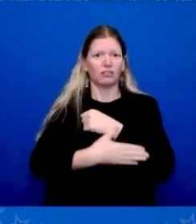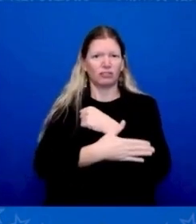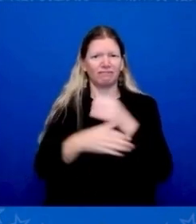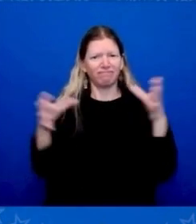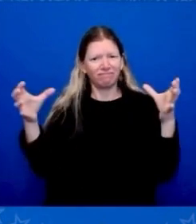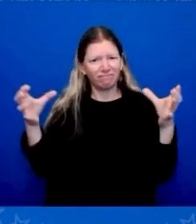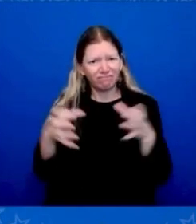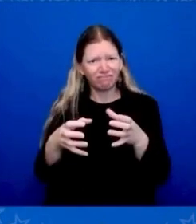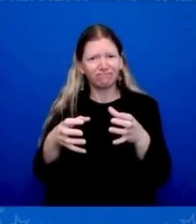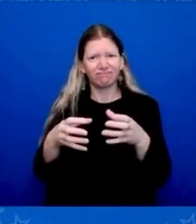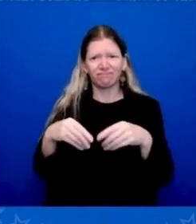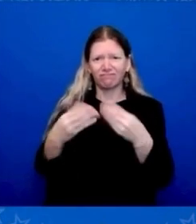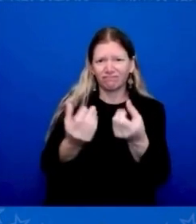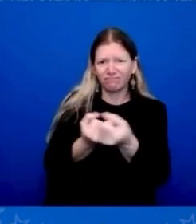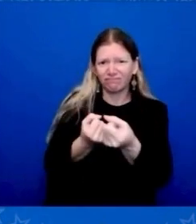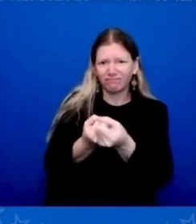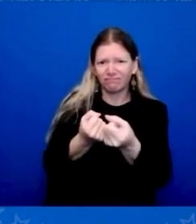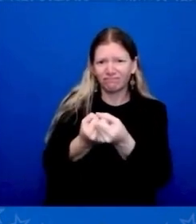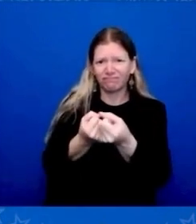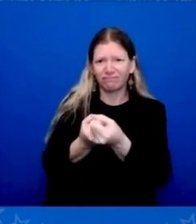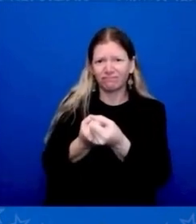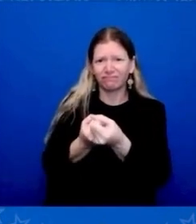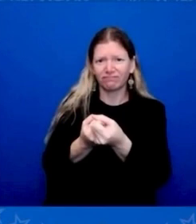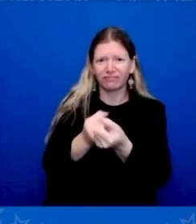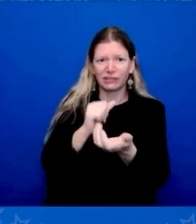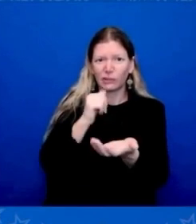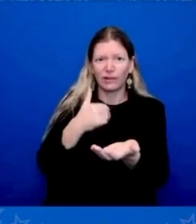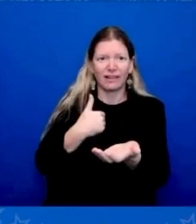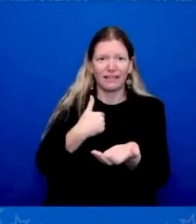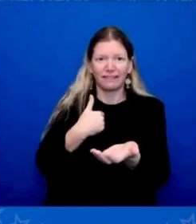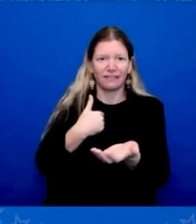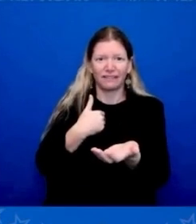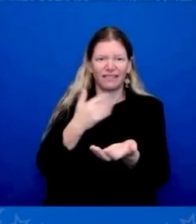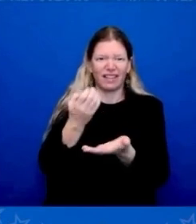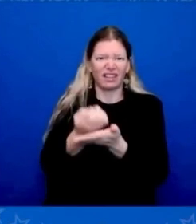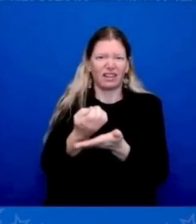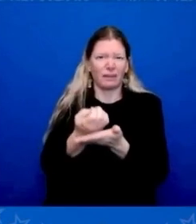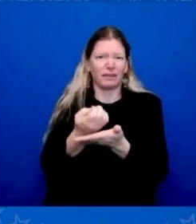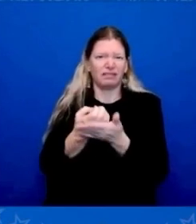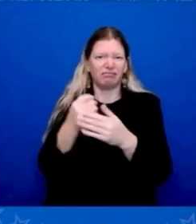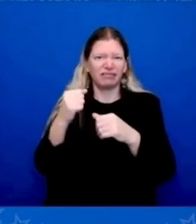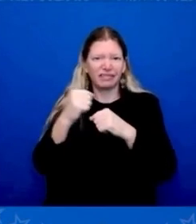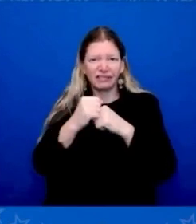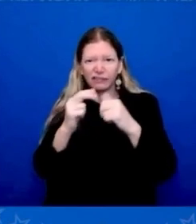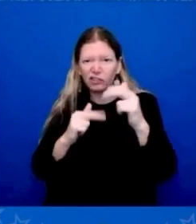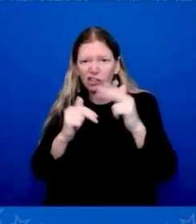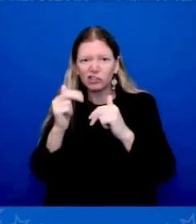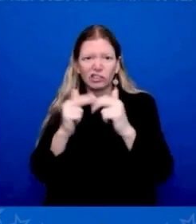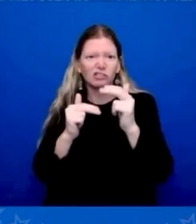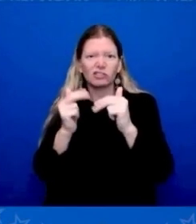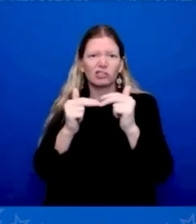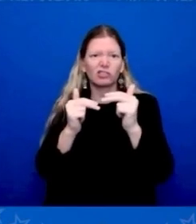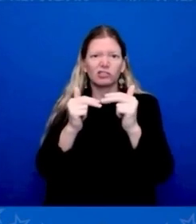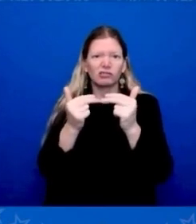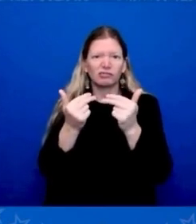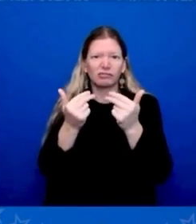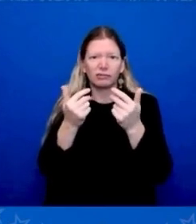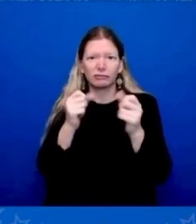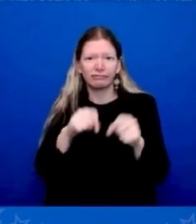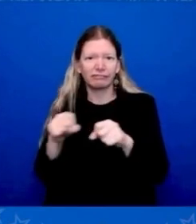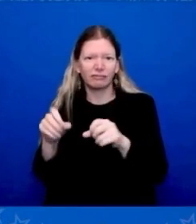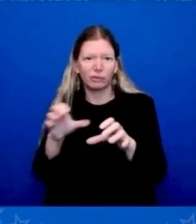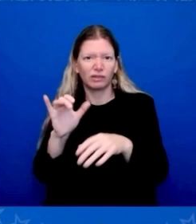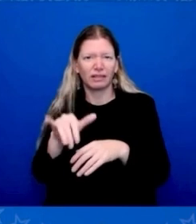economic wherewithal and the infrastructure wherewithal. And that's why, for example, I mentioned, in the interest of time, I just